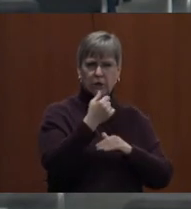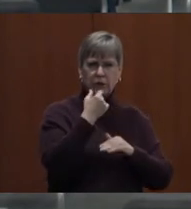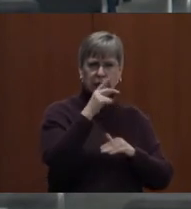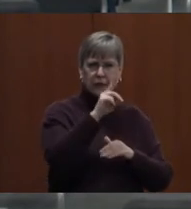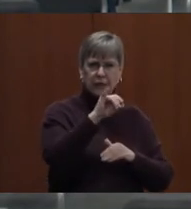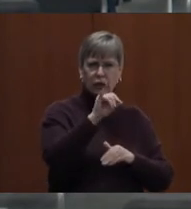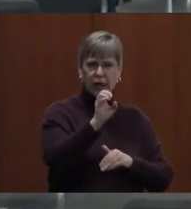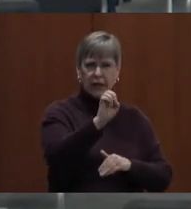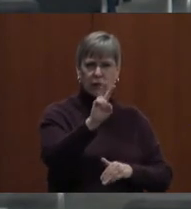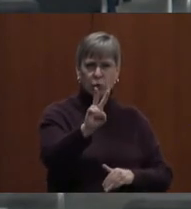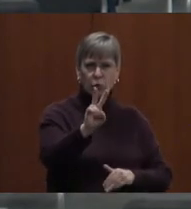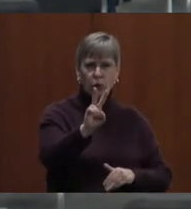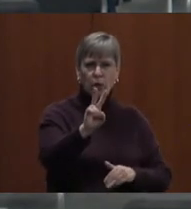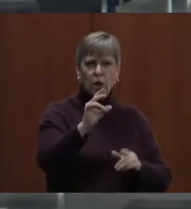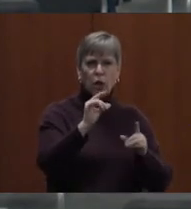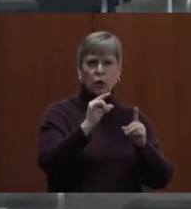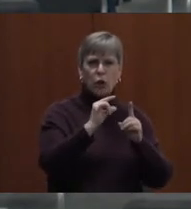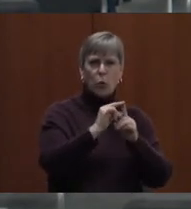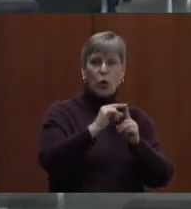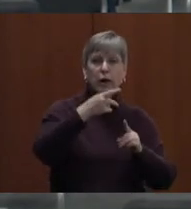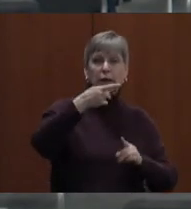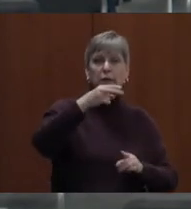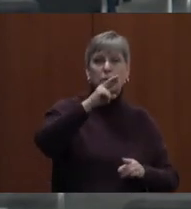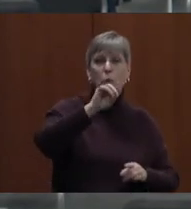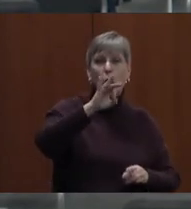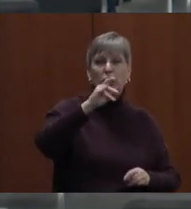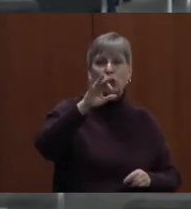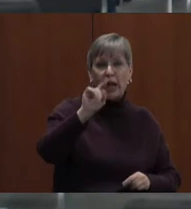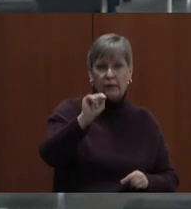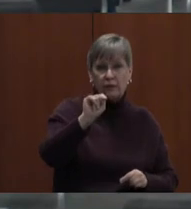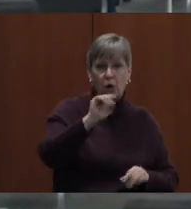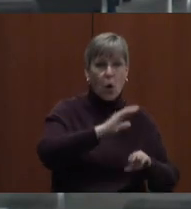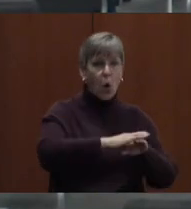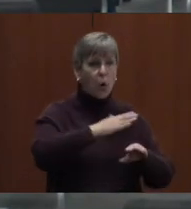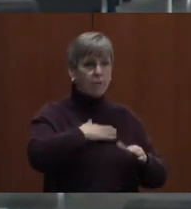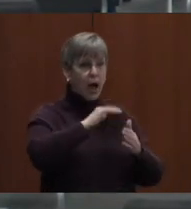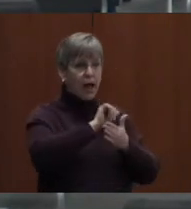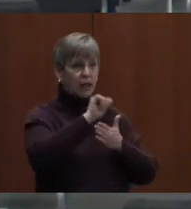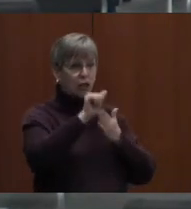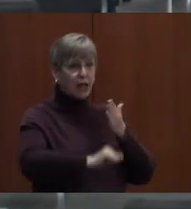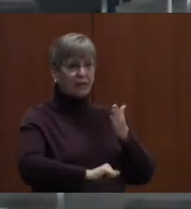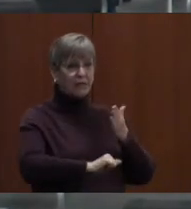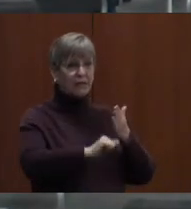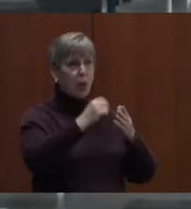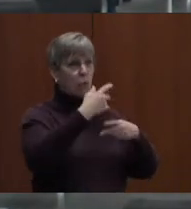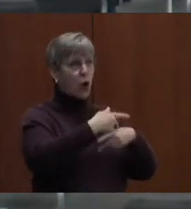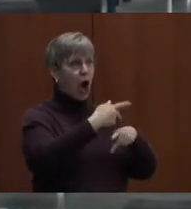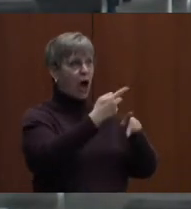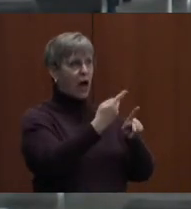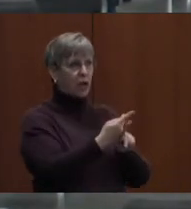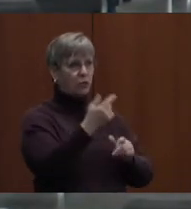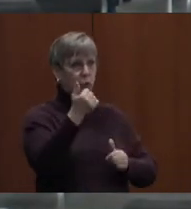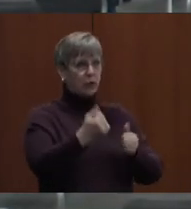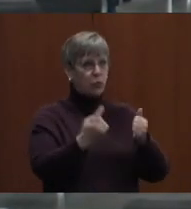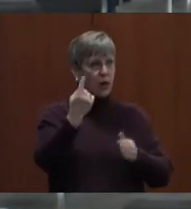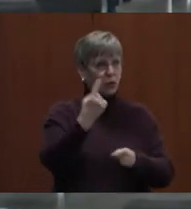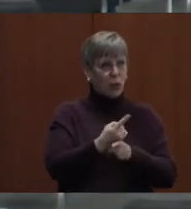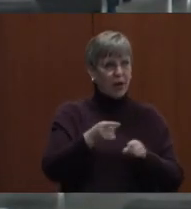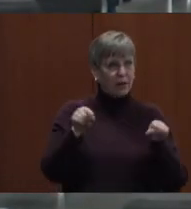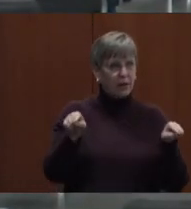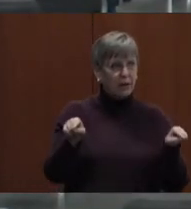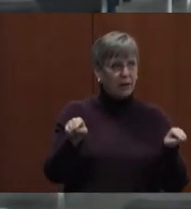-E-2, the word is projects. On my agenda, it's products. Which is correct?